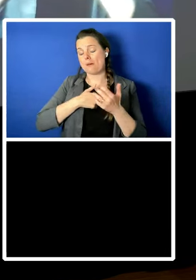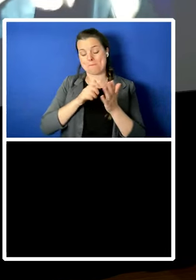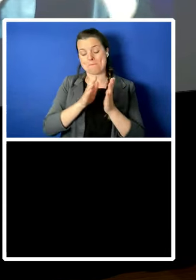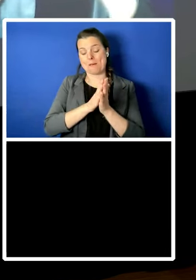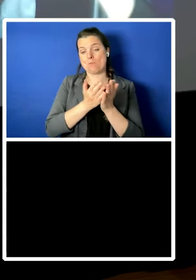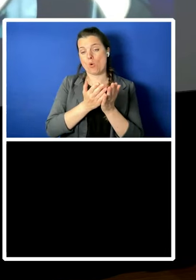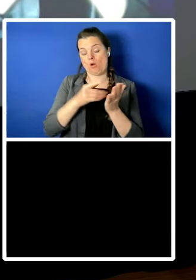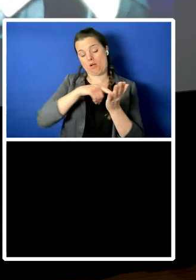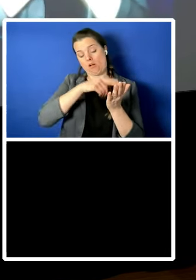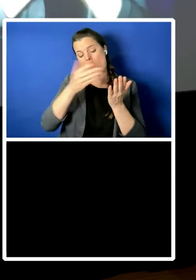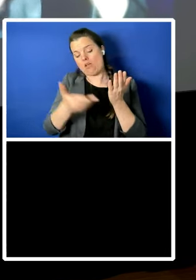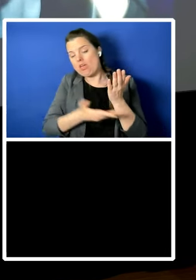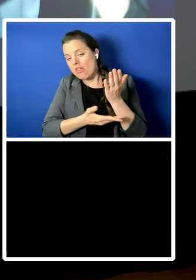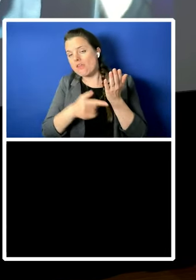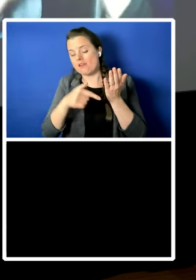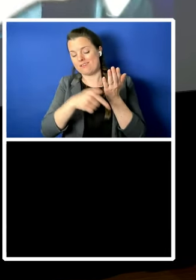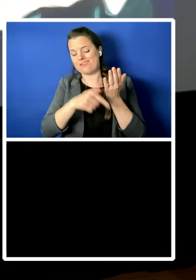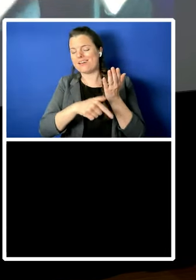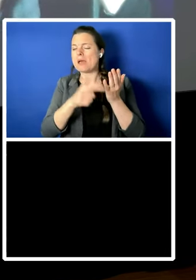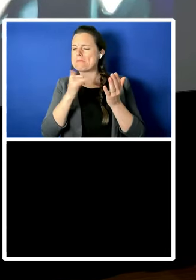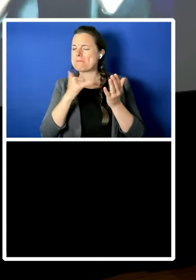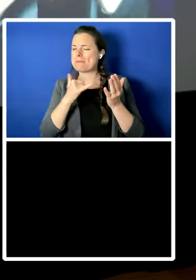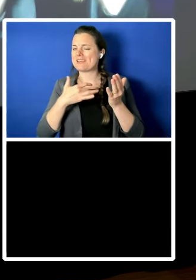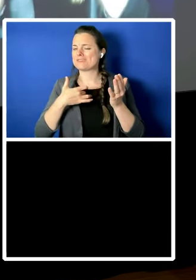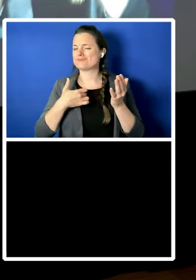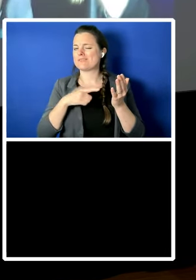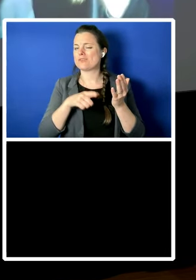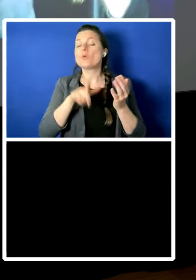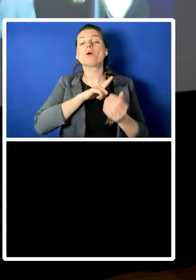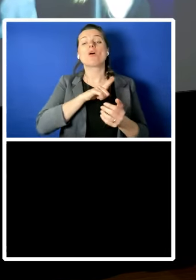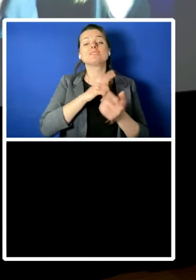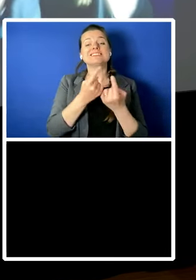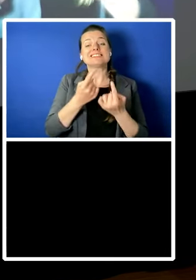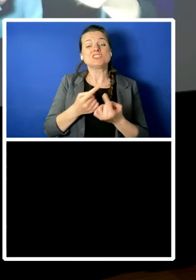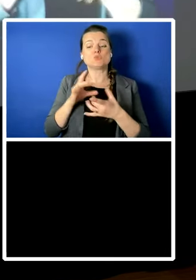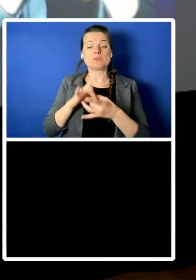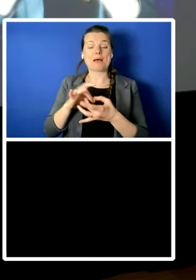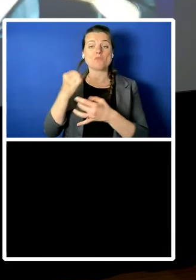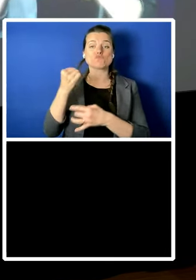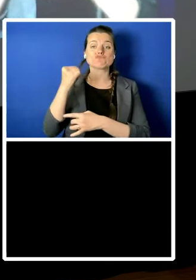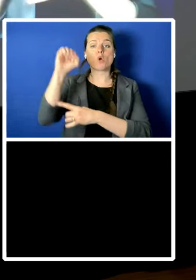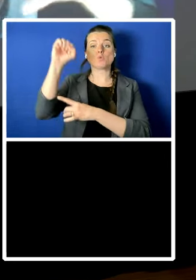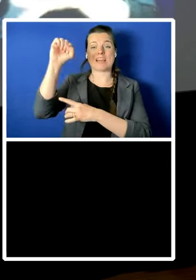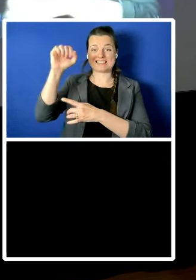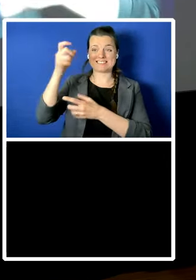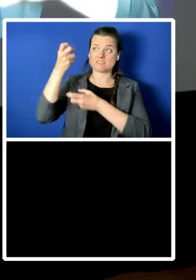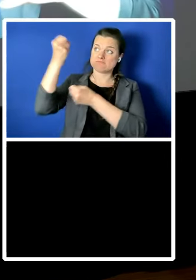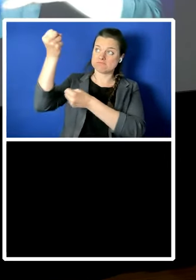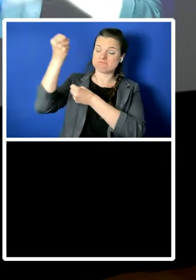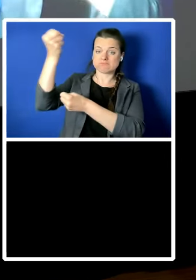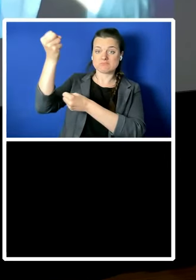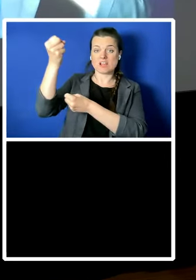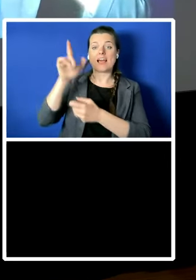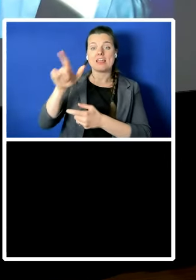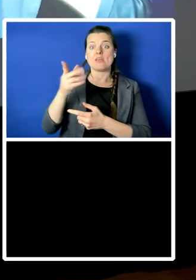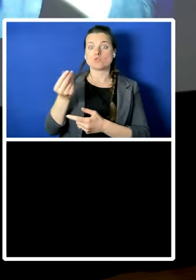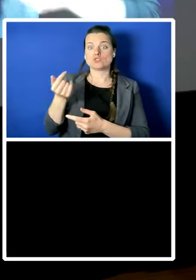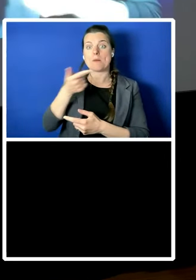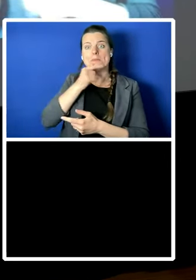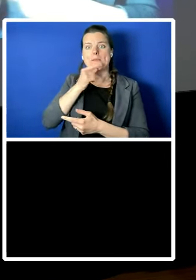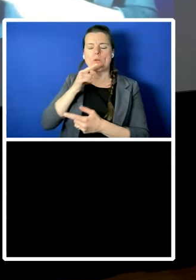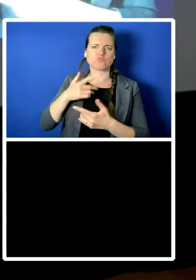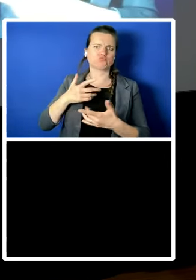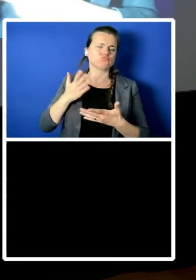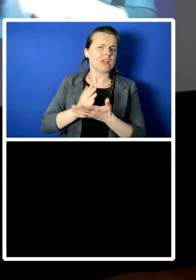say to because there are issues there about protest as well you know there is there are some people who are very upset about ulez for example or